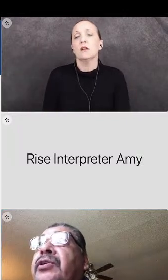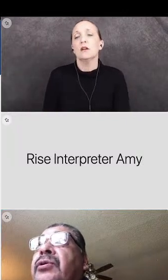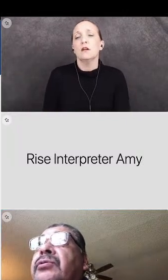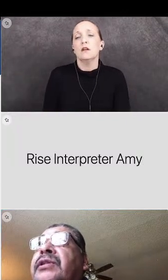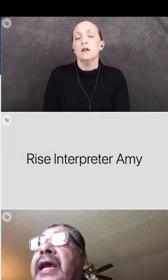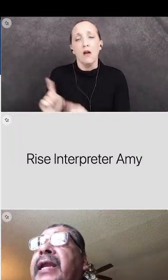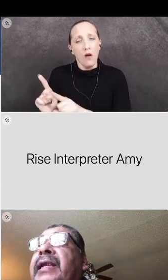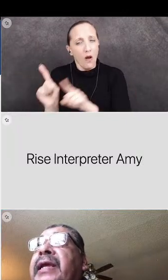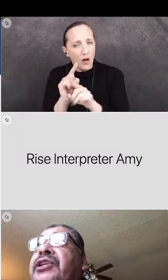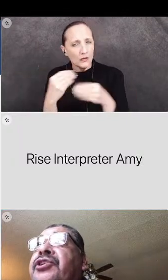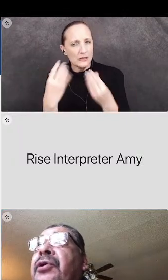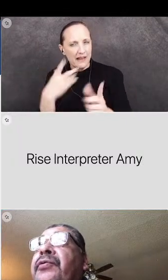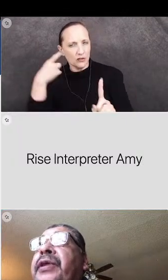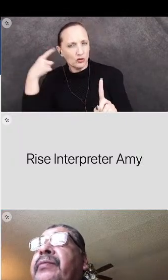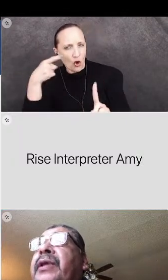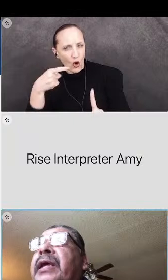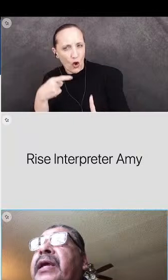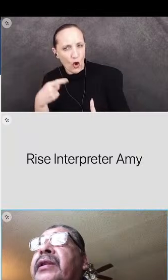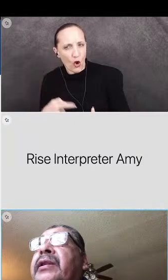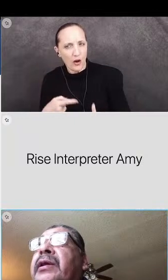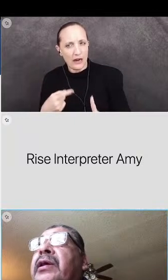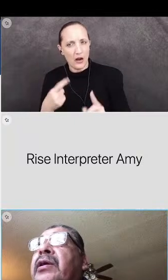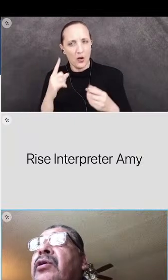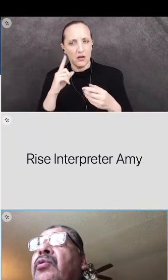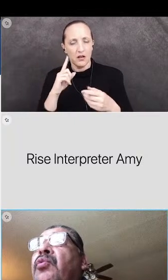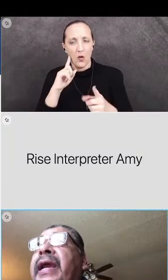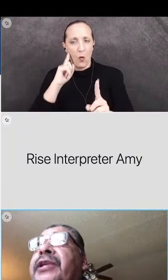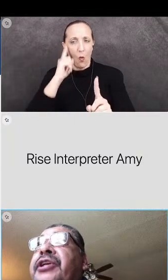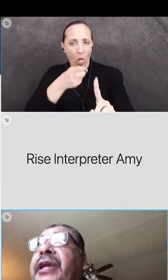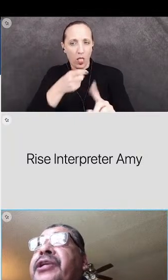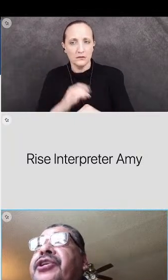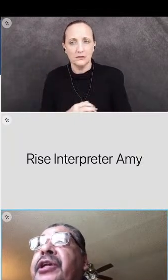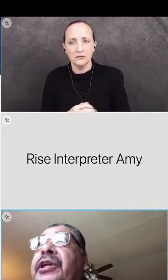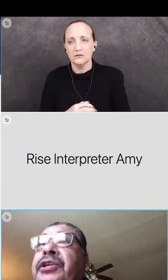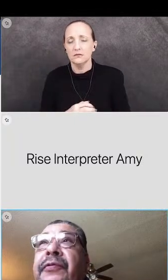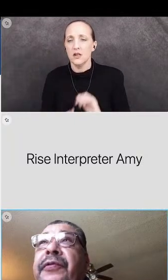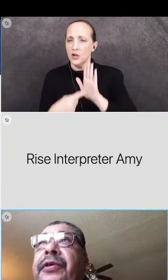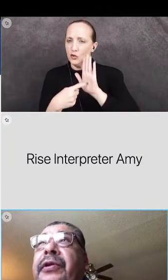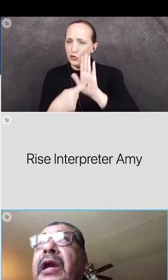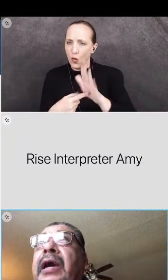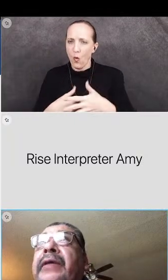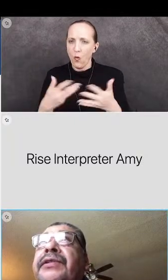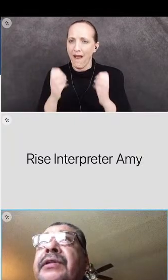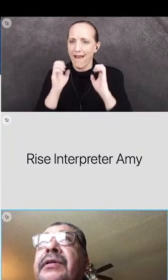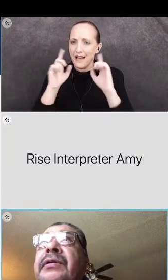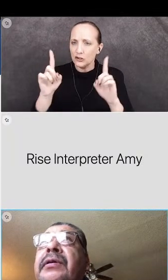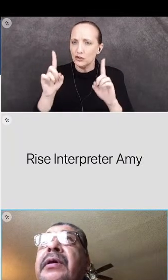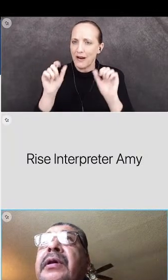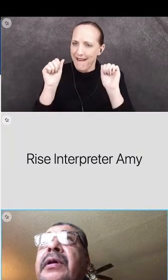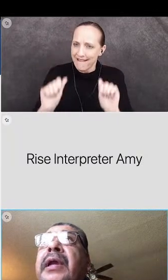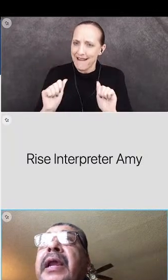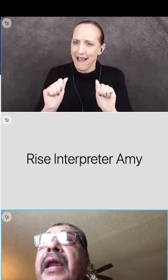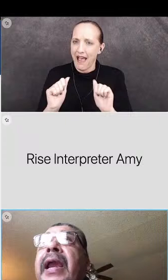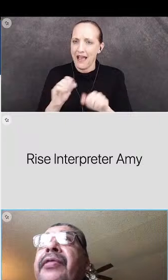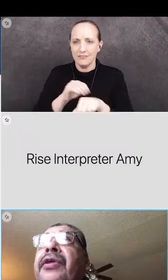them targeted goals and show them that what education can do for their lives.